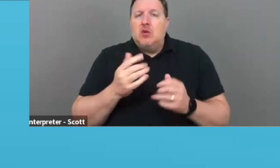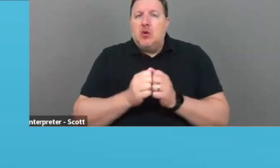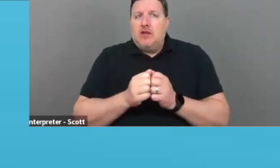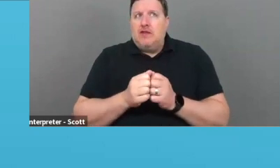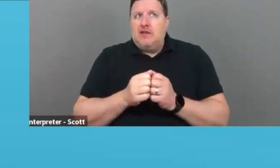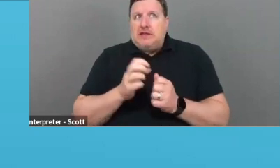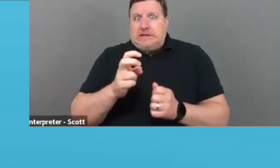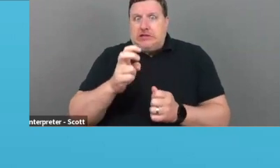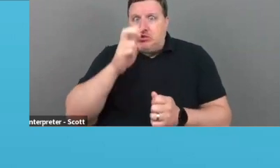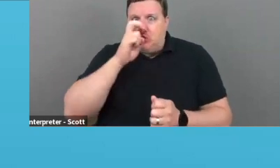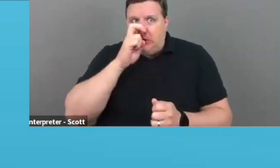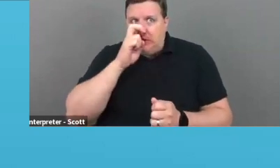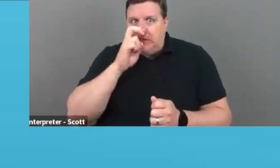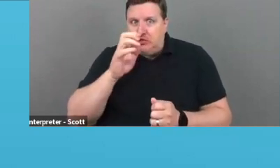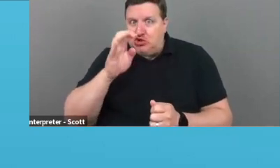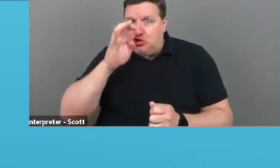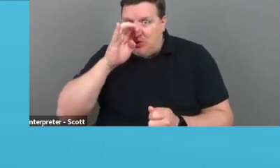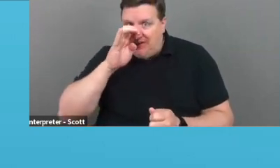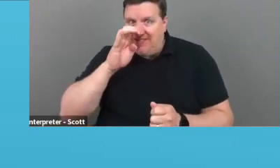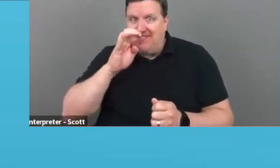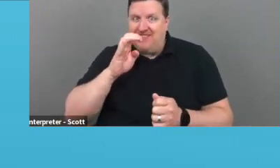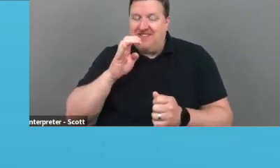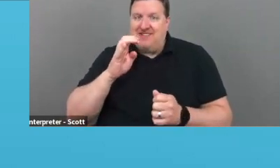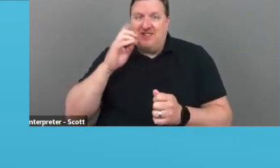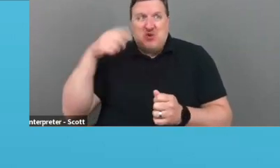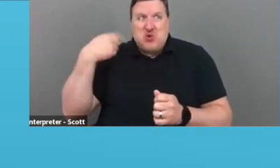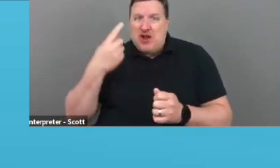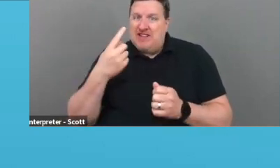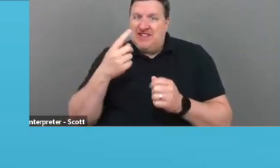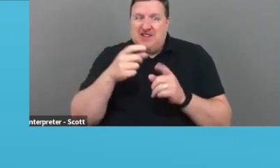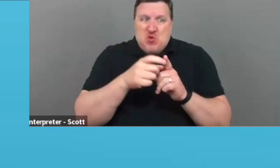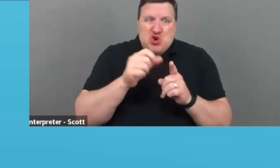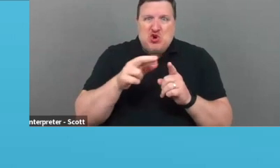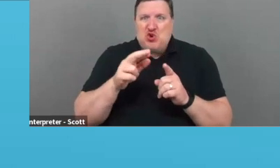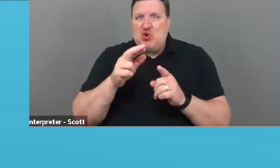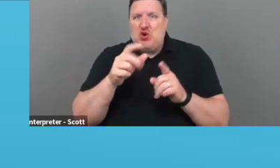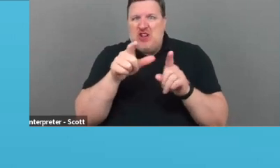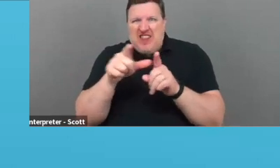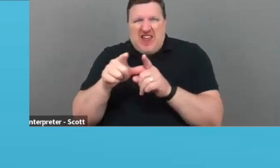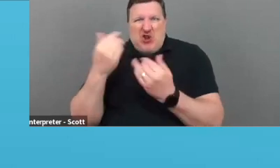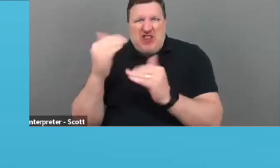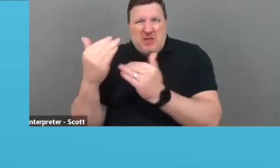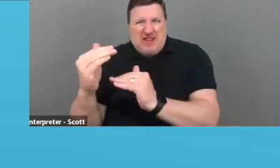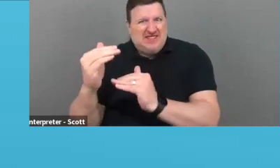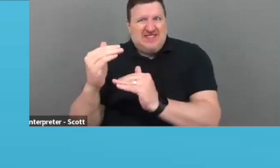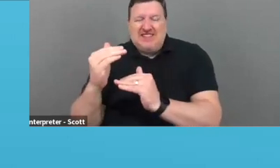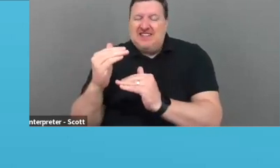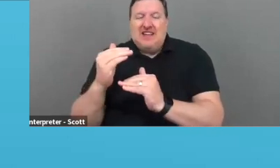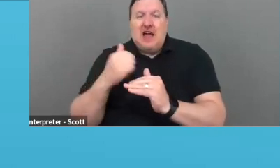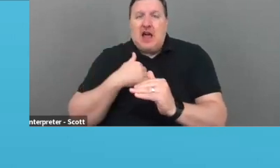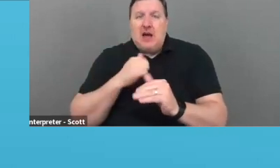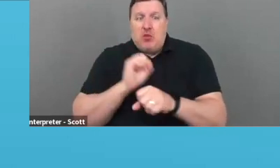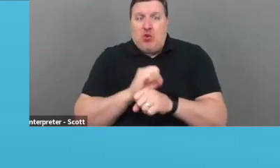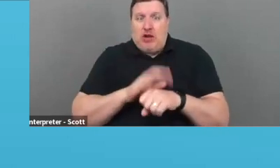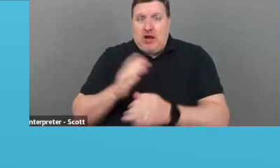crazy word or character limits. I'm working on a proposal right now that literally asks you